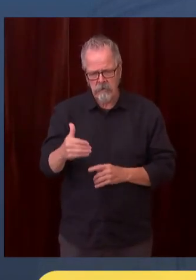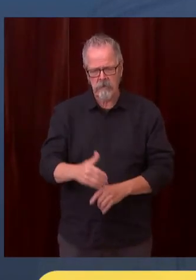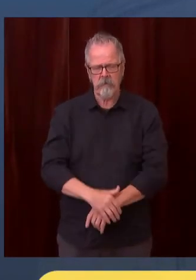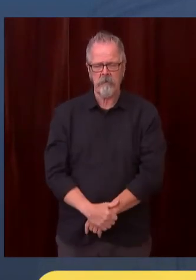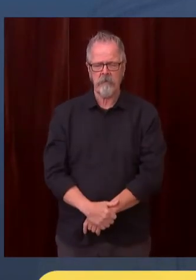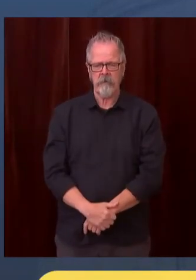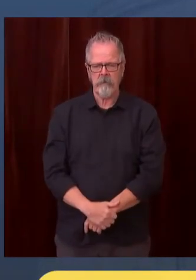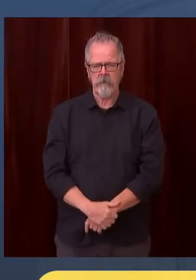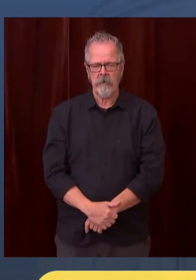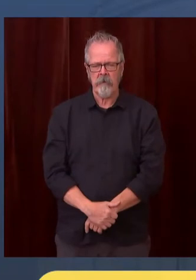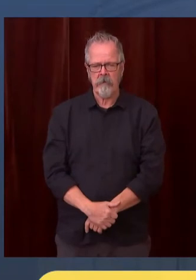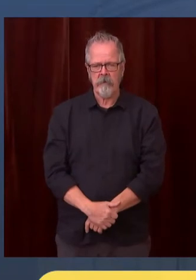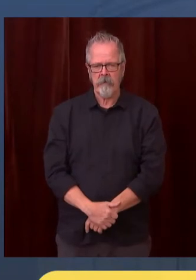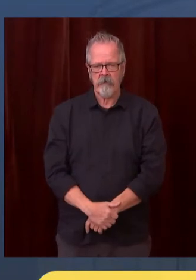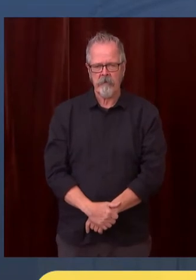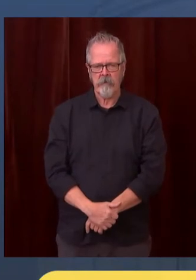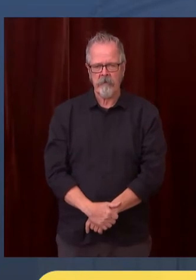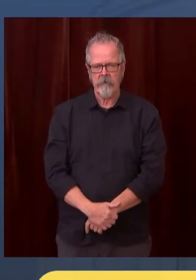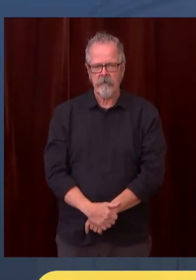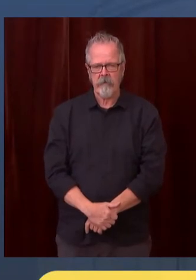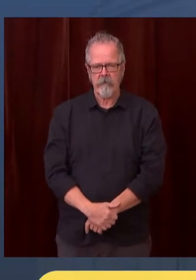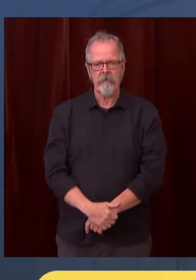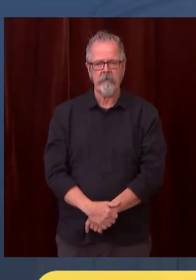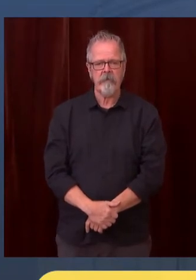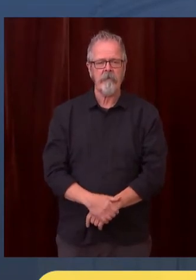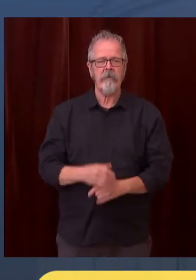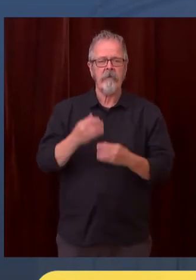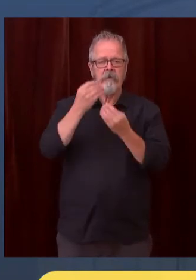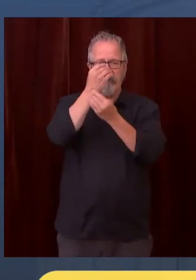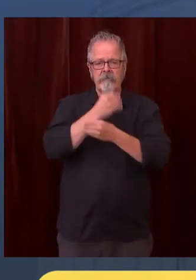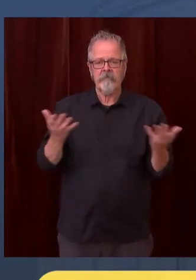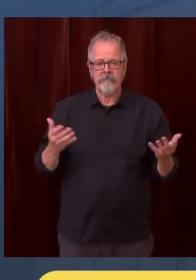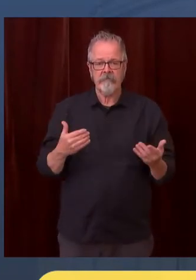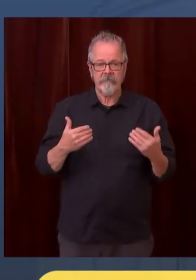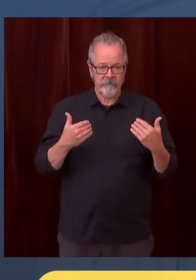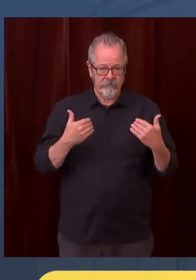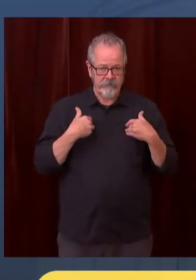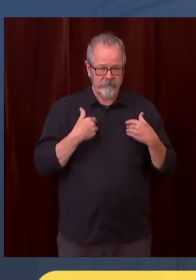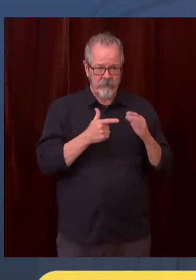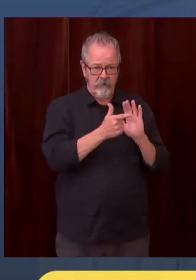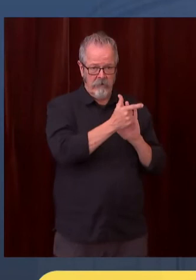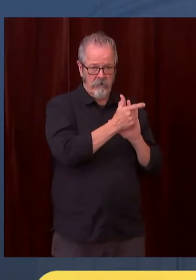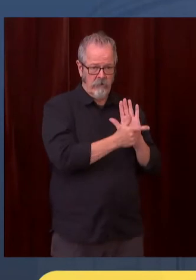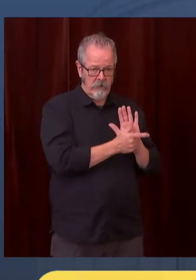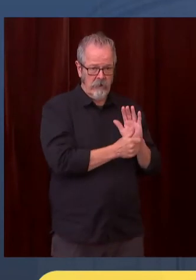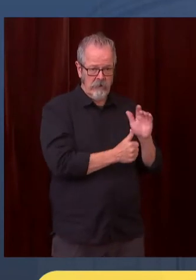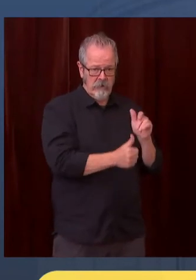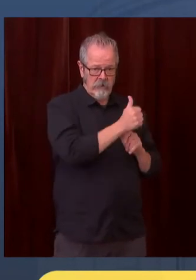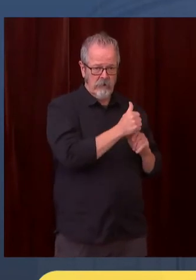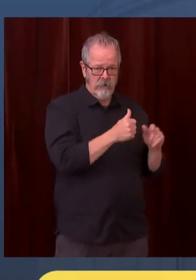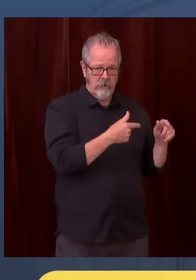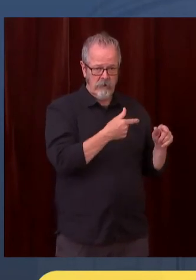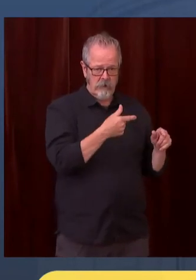That's available at this website on your screen, www.atg